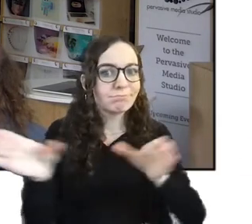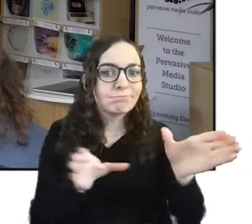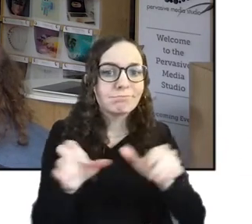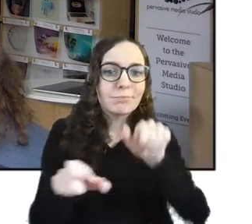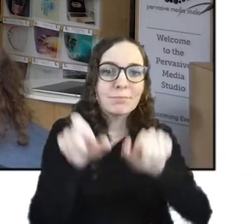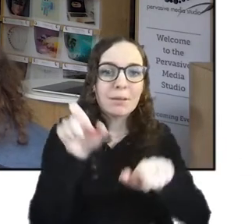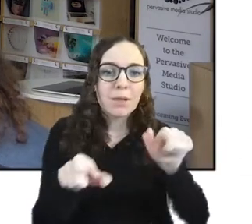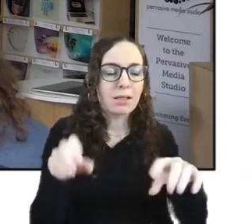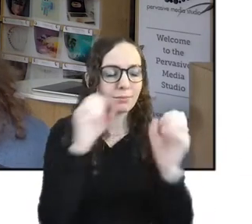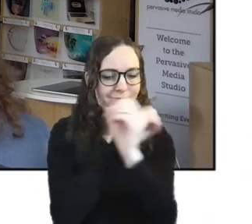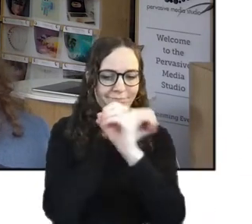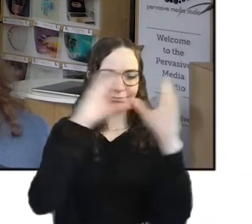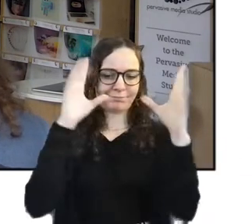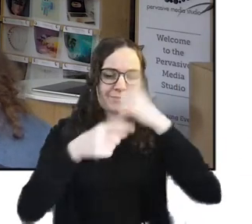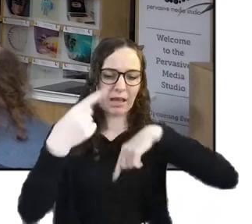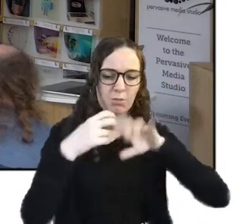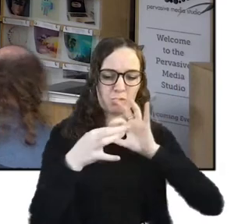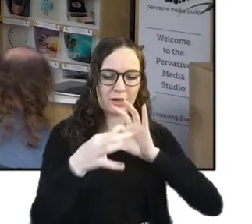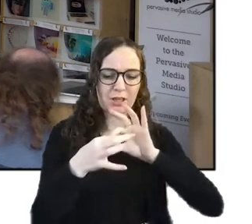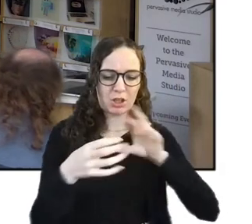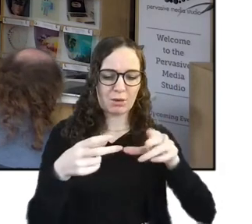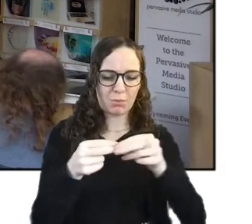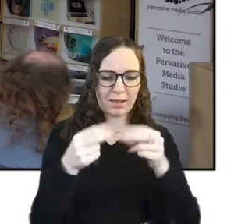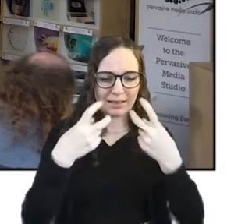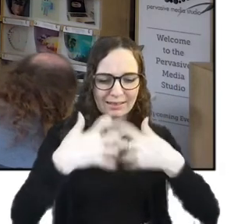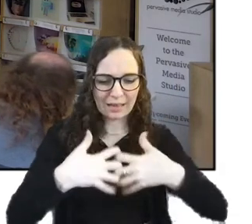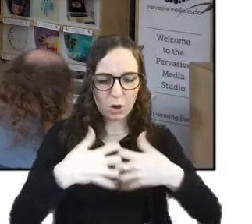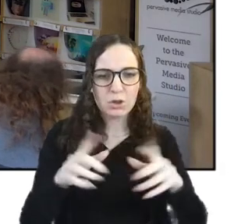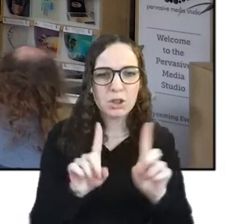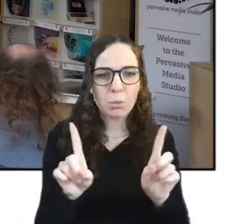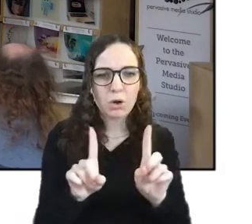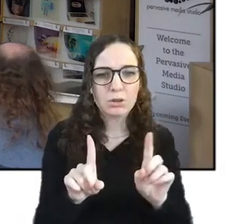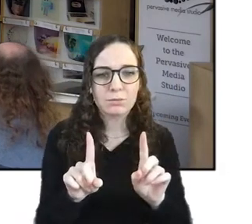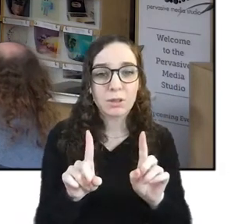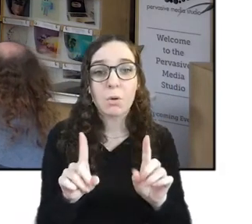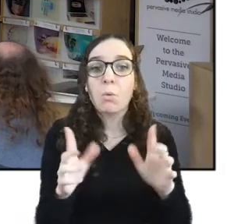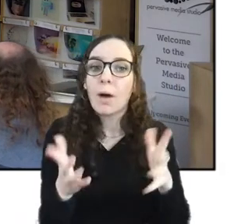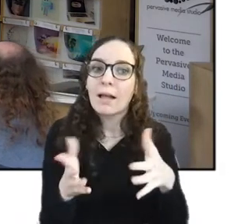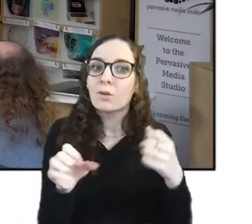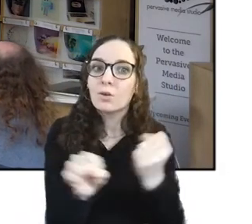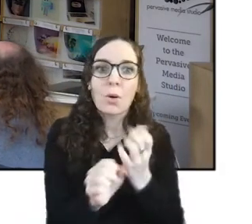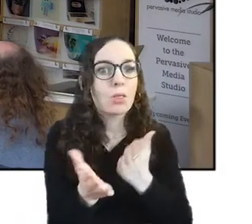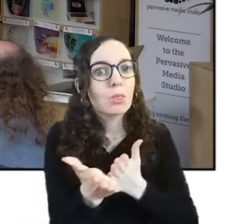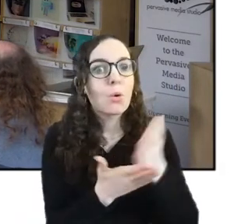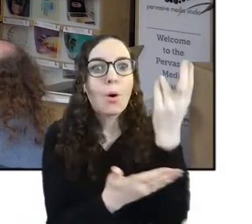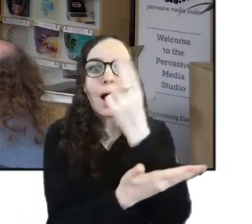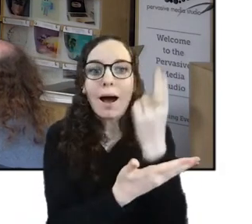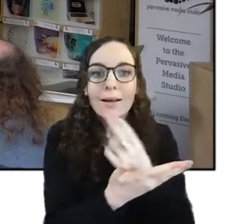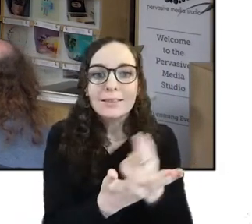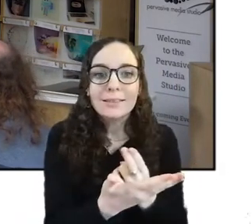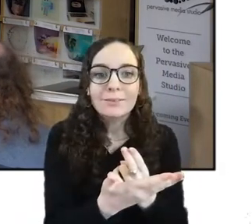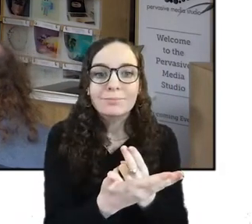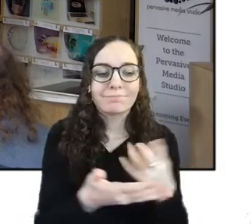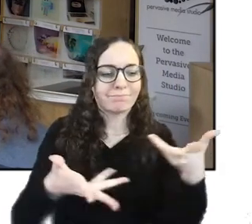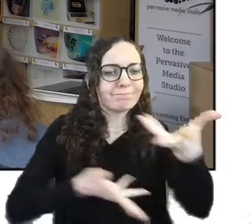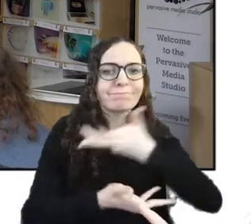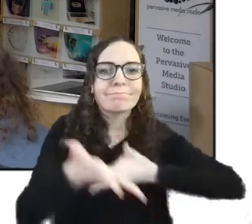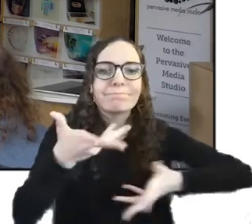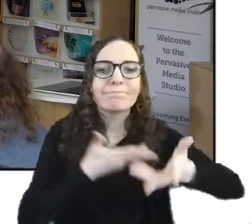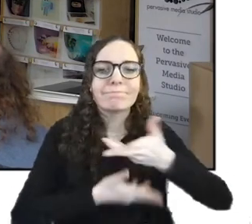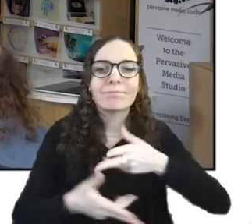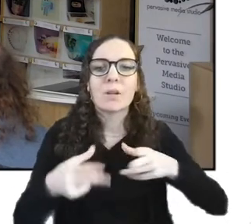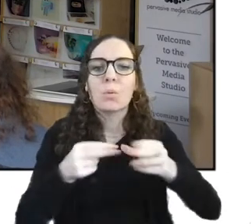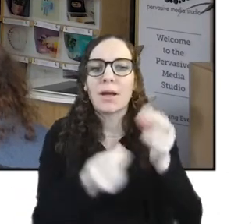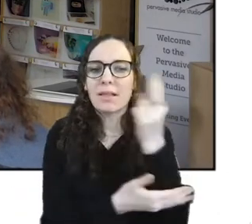with technology and we do this through arts and through a dialogue with arts and we kind of started out in the middle of the